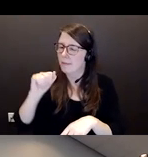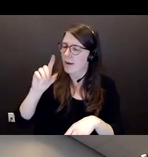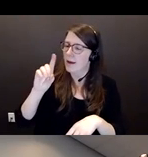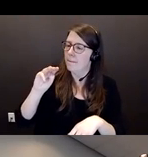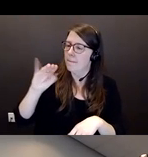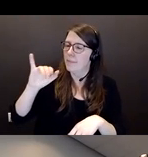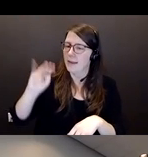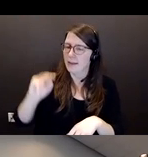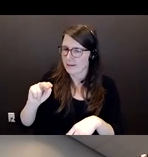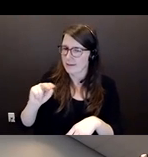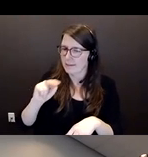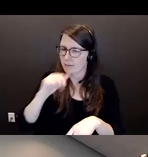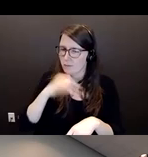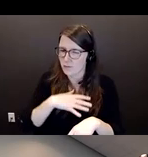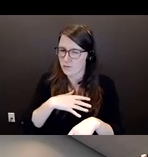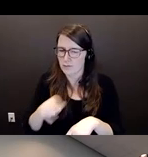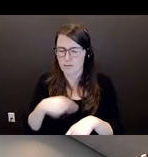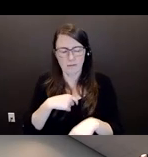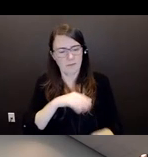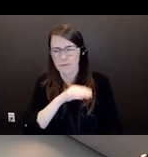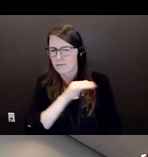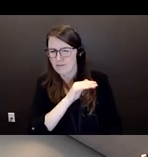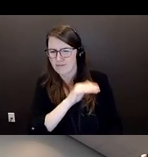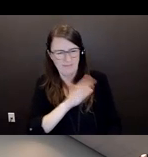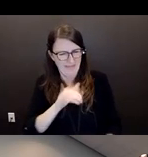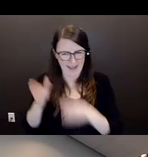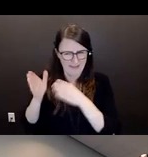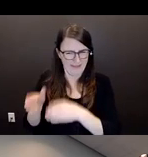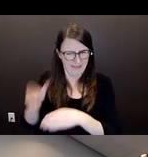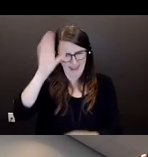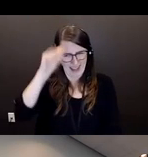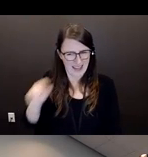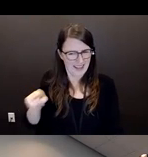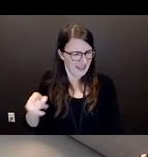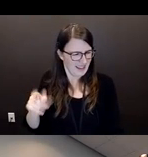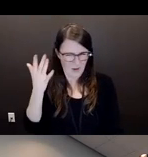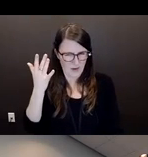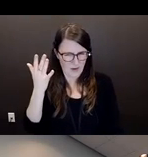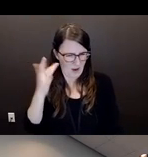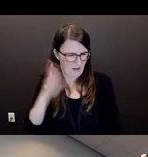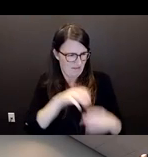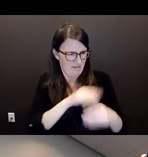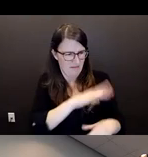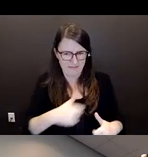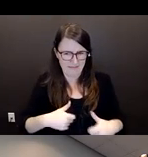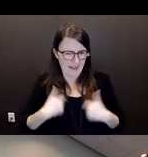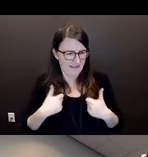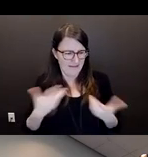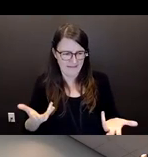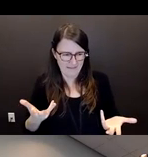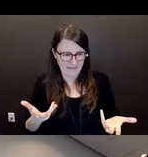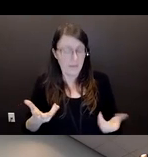as to why this individual was in Ethel's life. And that lady then took it to the